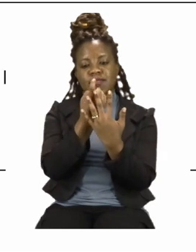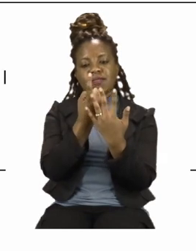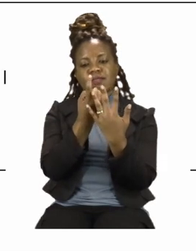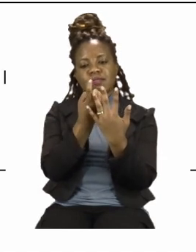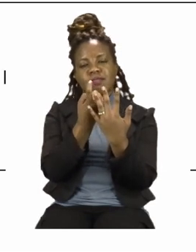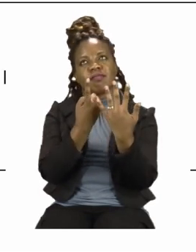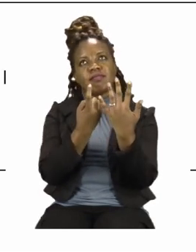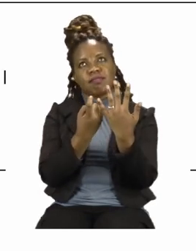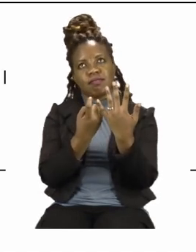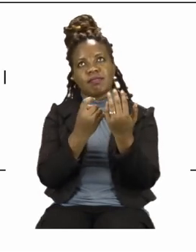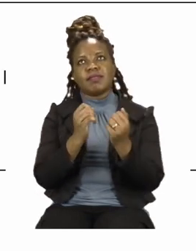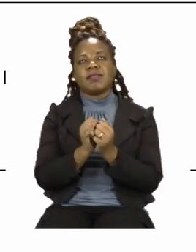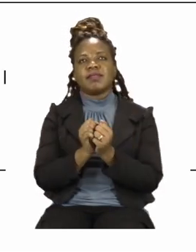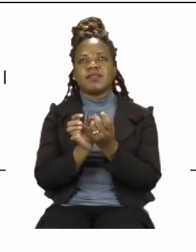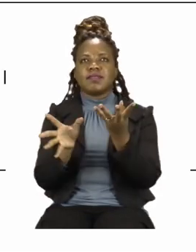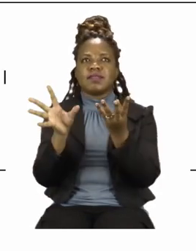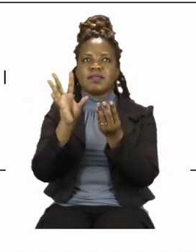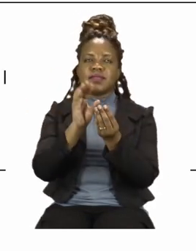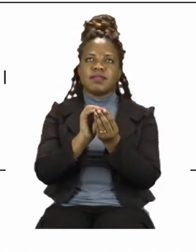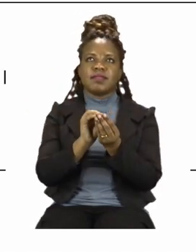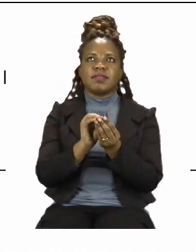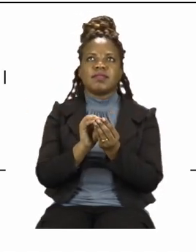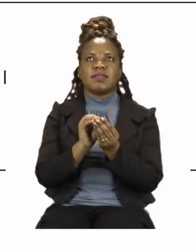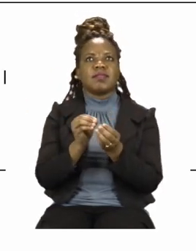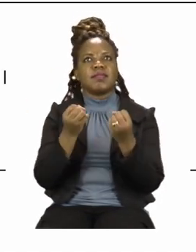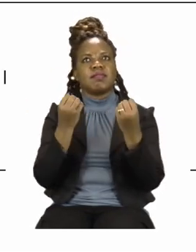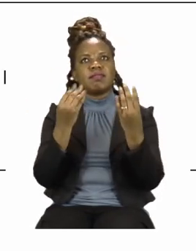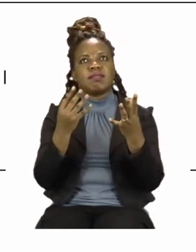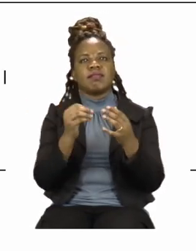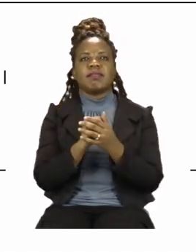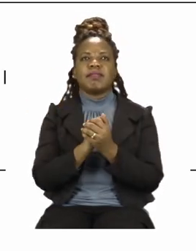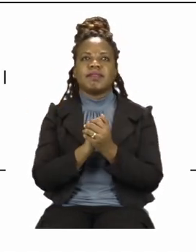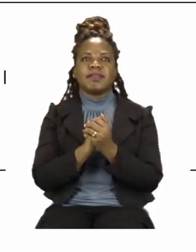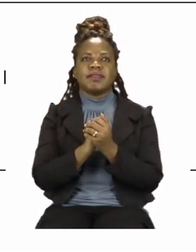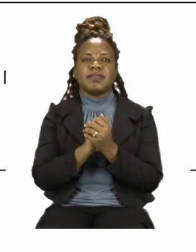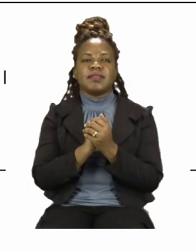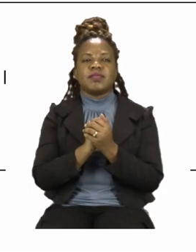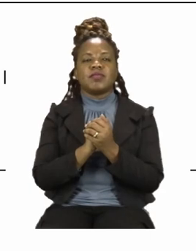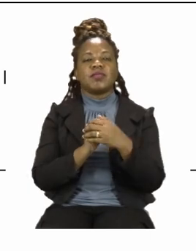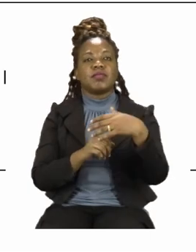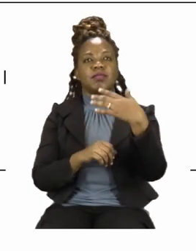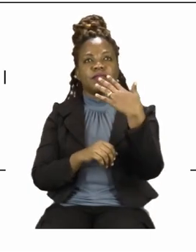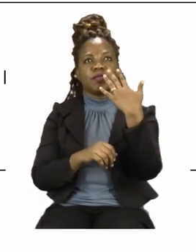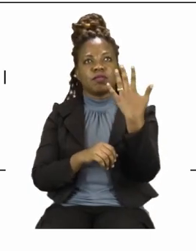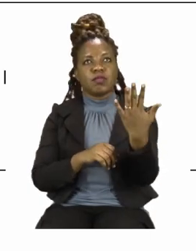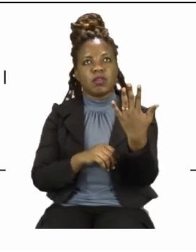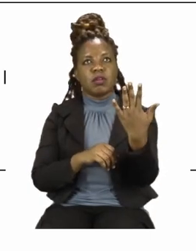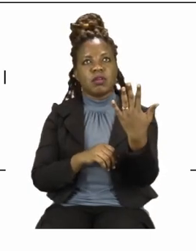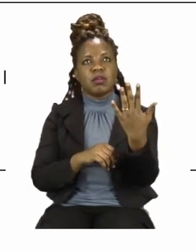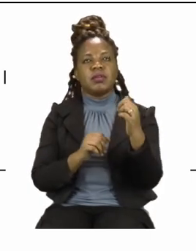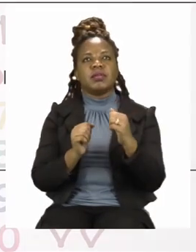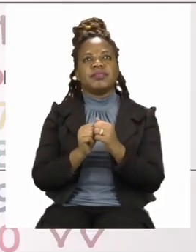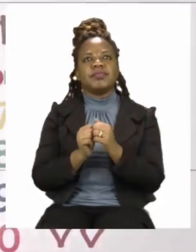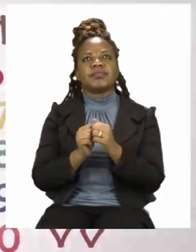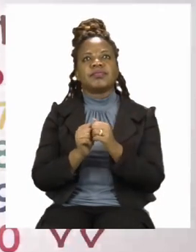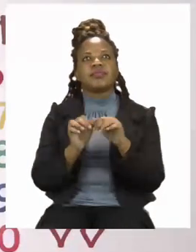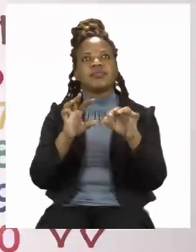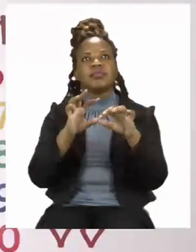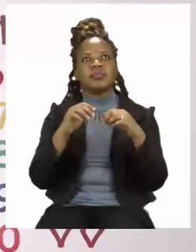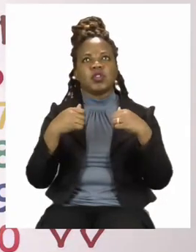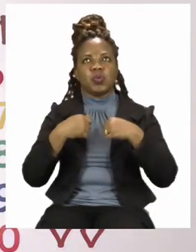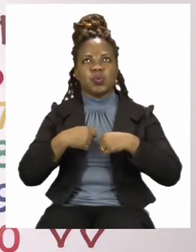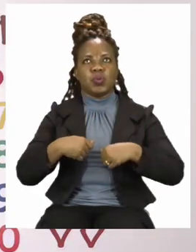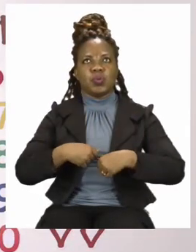do is take the numbers we have. We know that we have five new shirts. So let's take a look at the board.